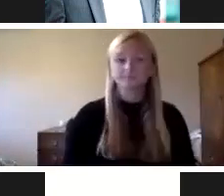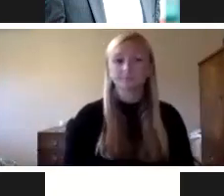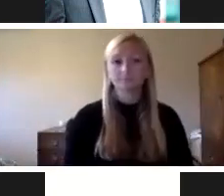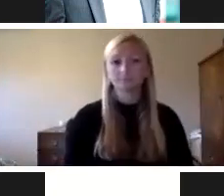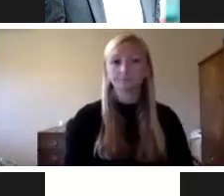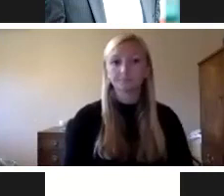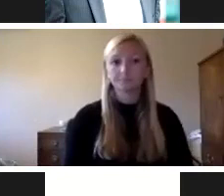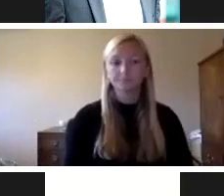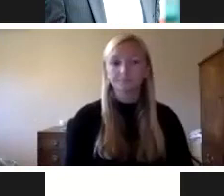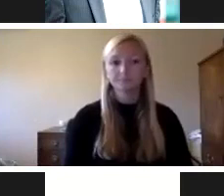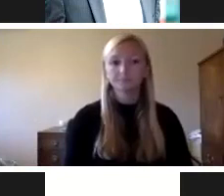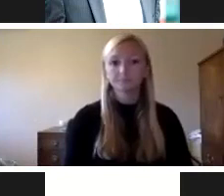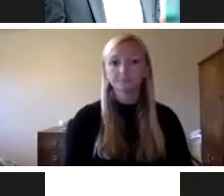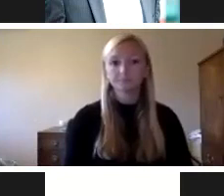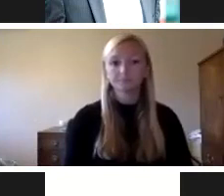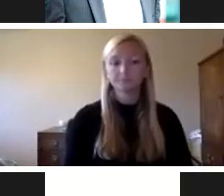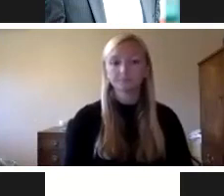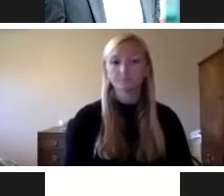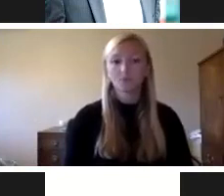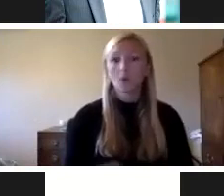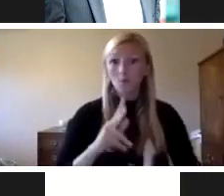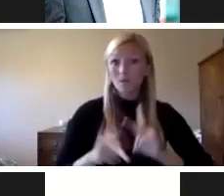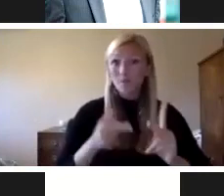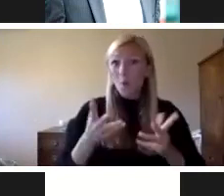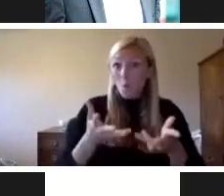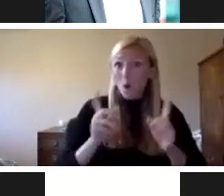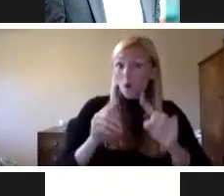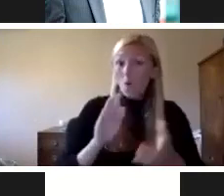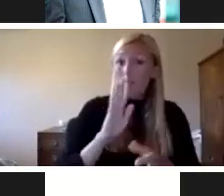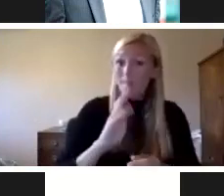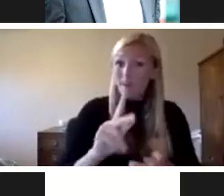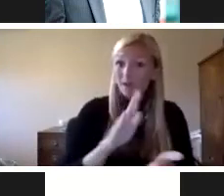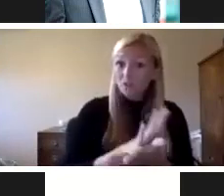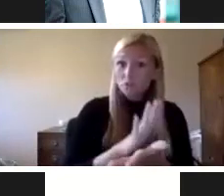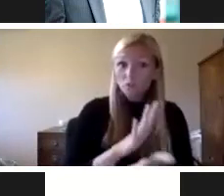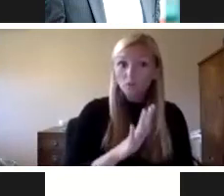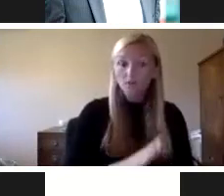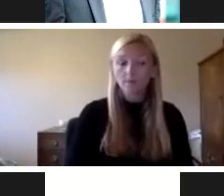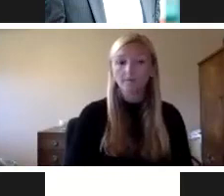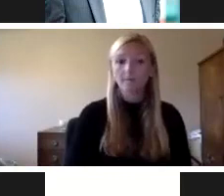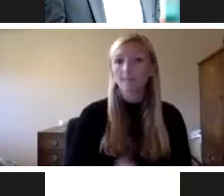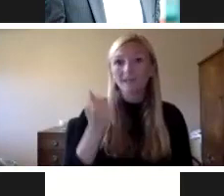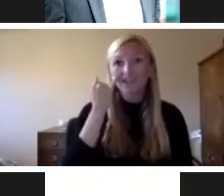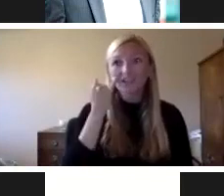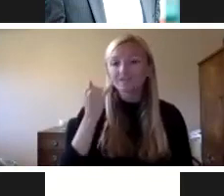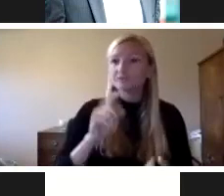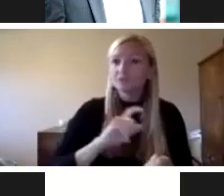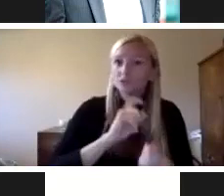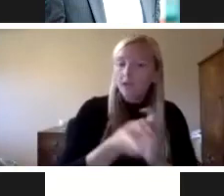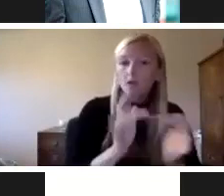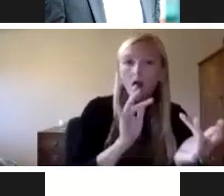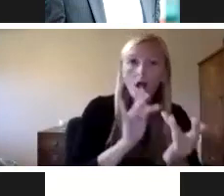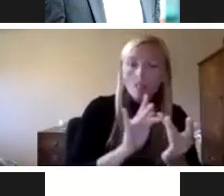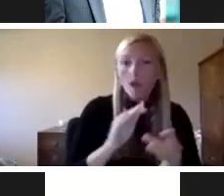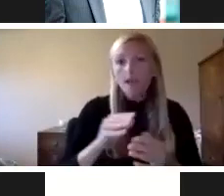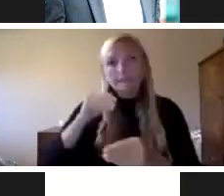We considered this reconstitution. So people wanted to get back to school like they are here whether it's in a hybrid format online or in person.